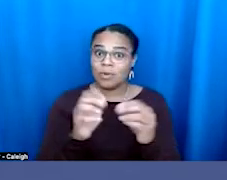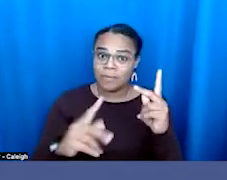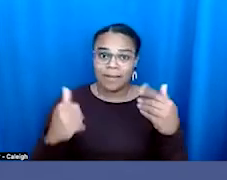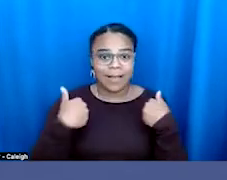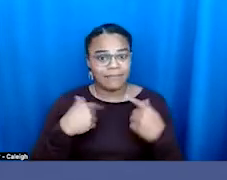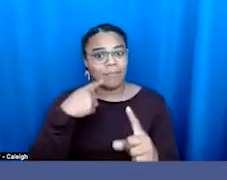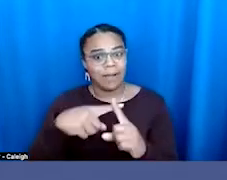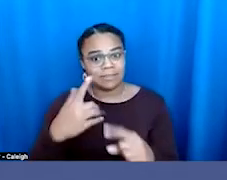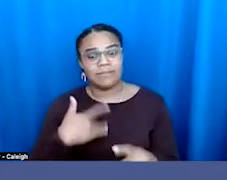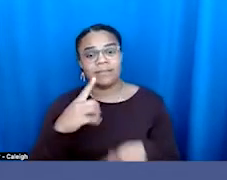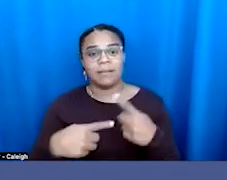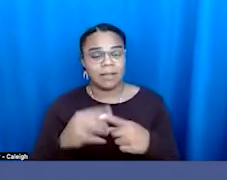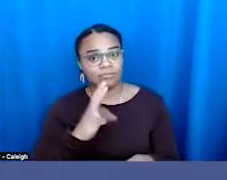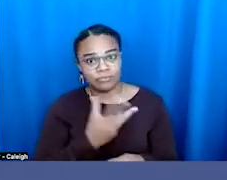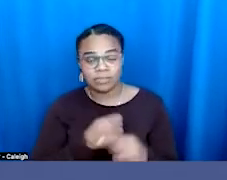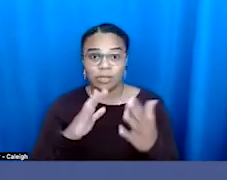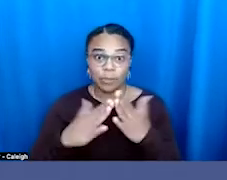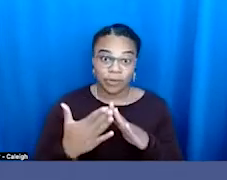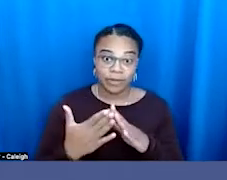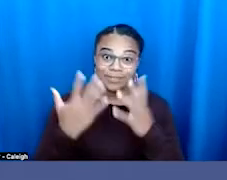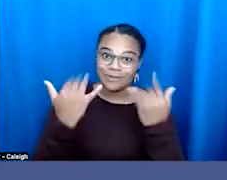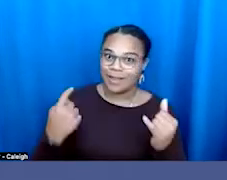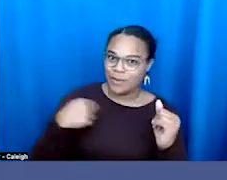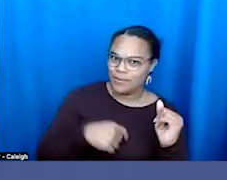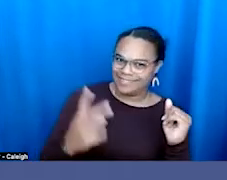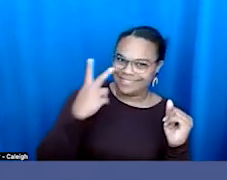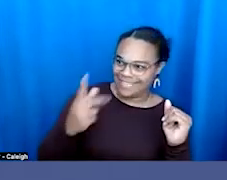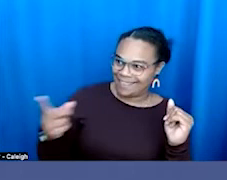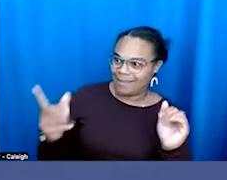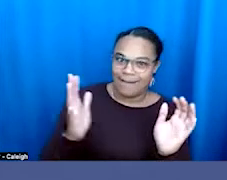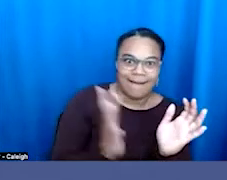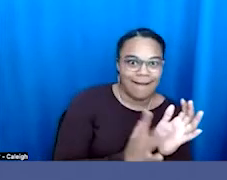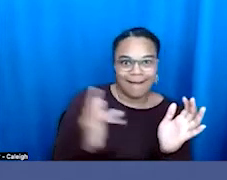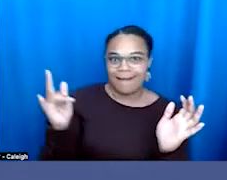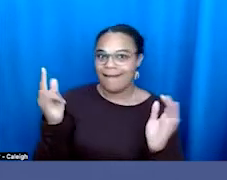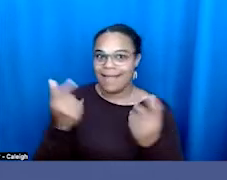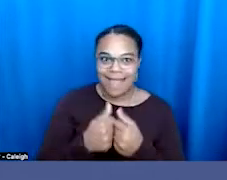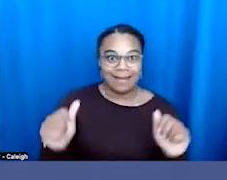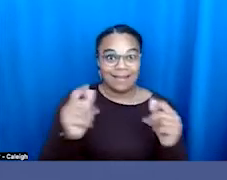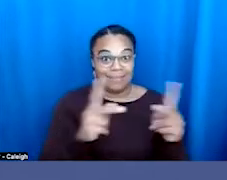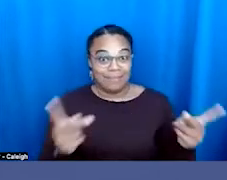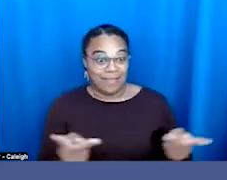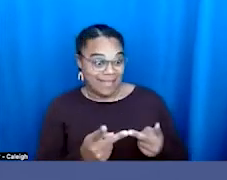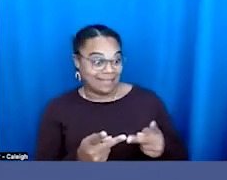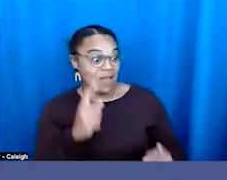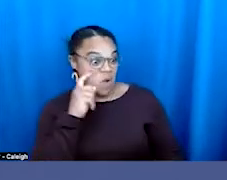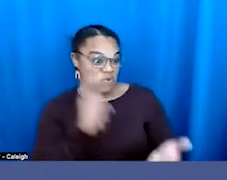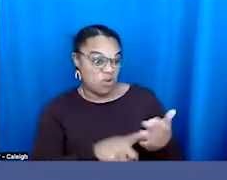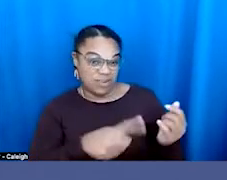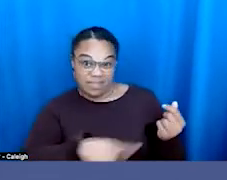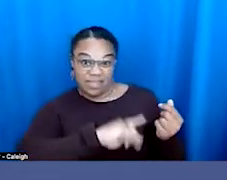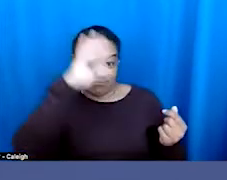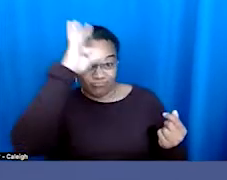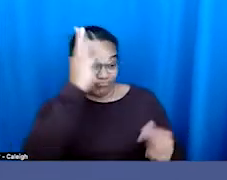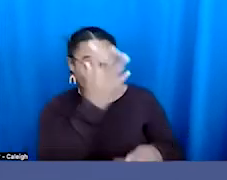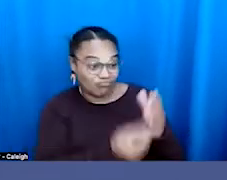community. And so what we see them do is weaponize any place where there's a gap in knowledge. If people, you